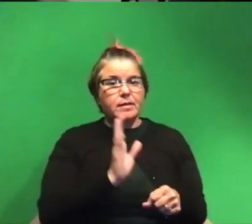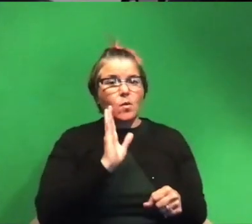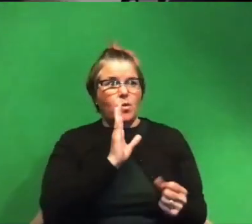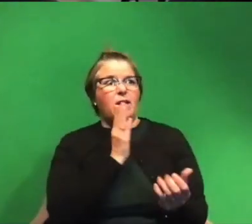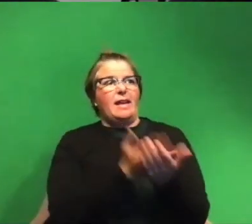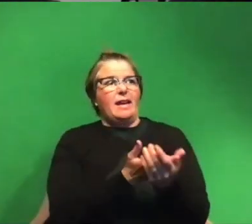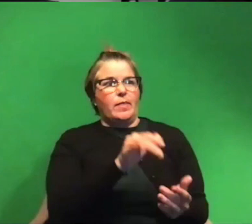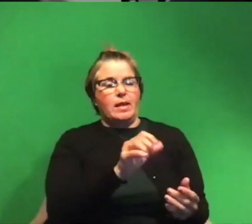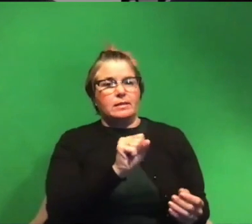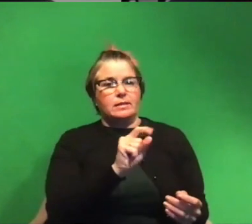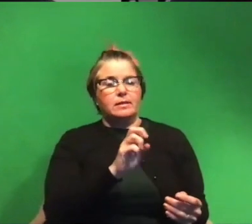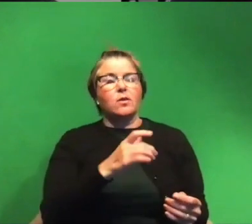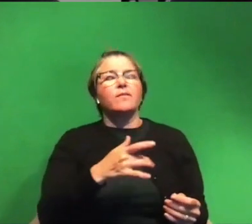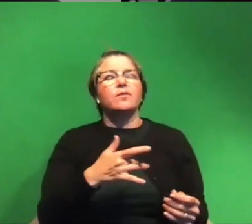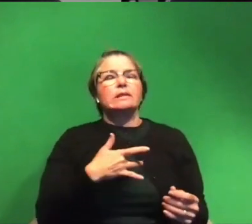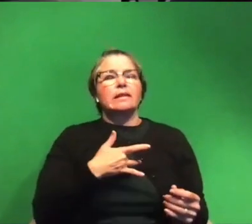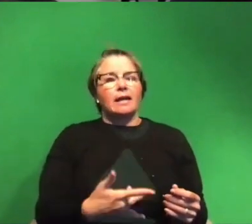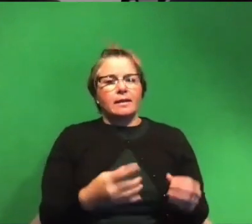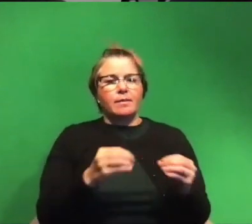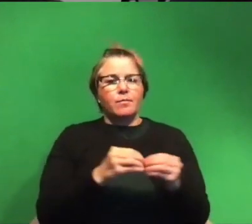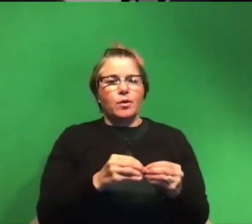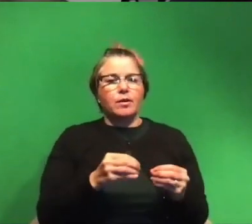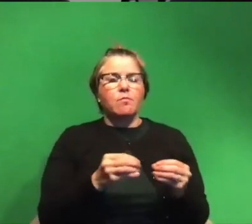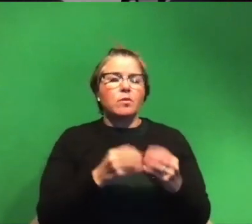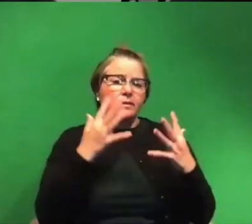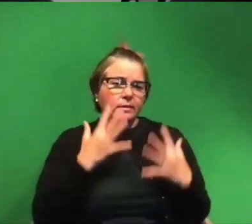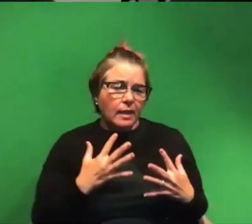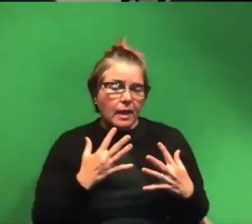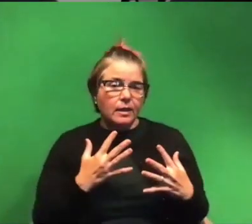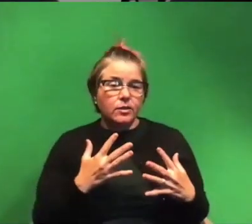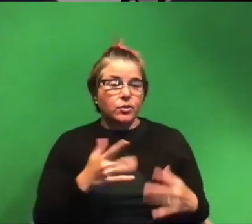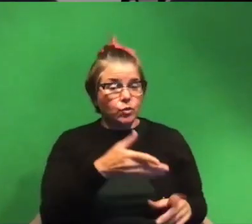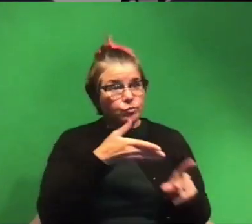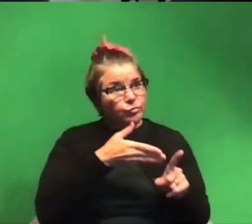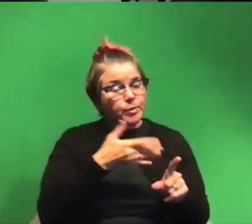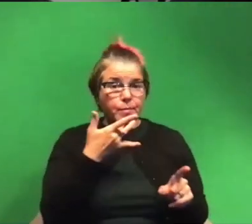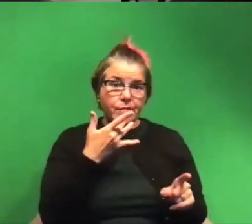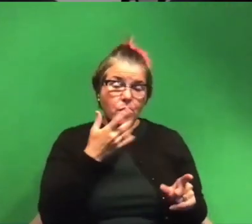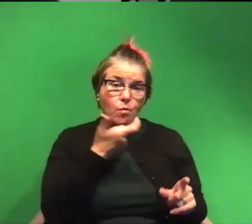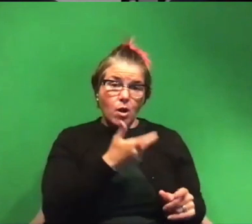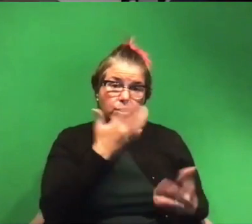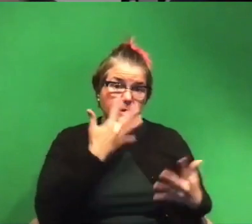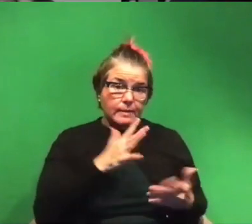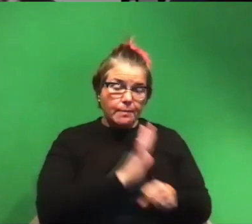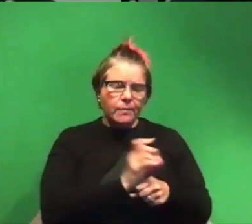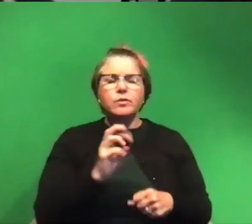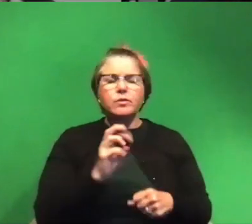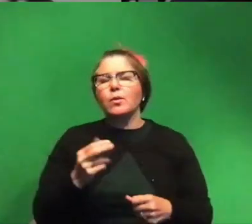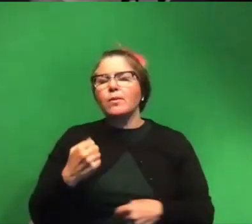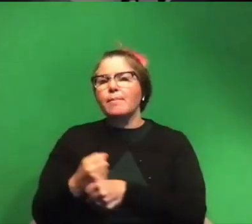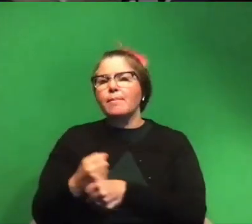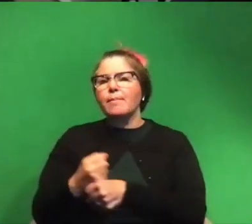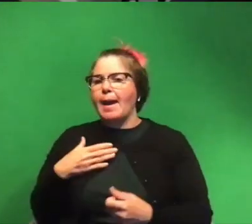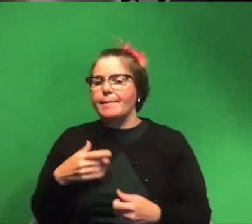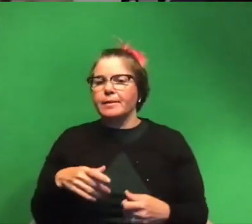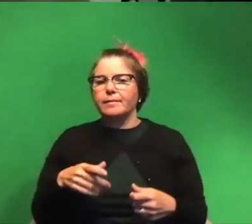state so if you're predisposed to be more sad will you then prefer to see sad movies or movies that make you happy like are you trying to